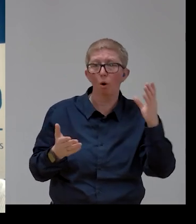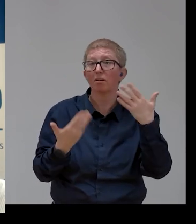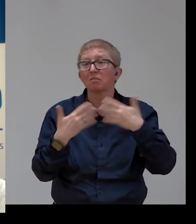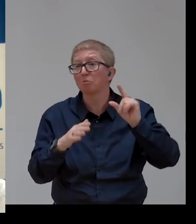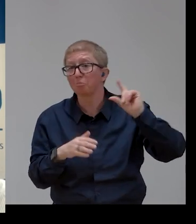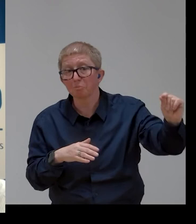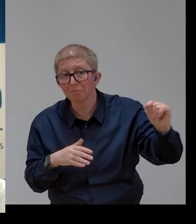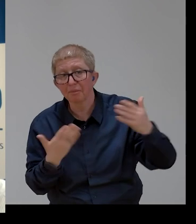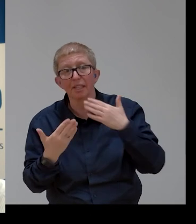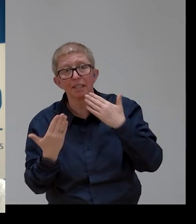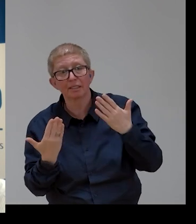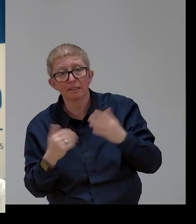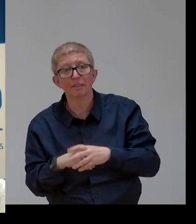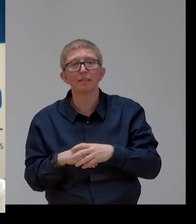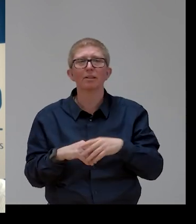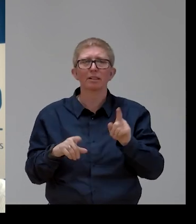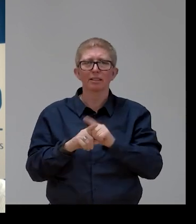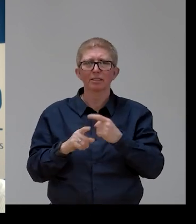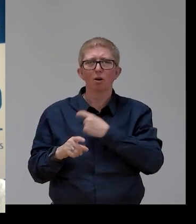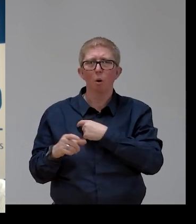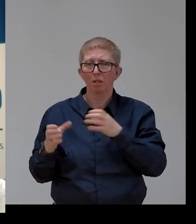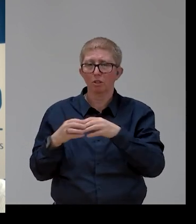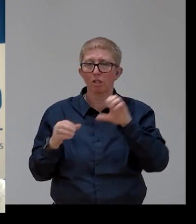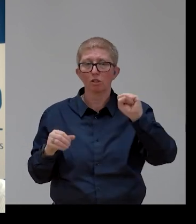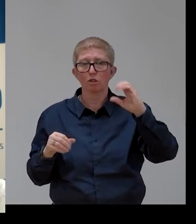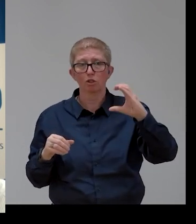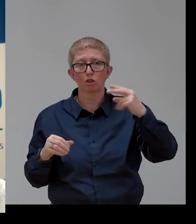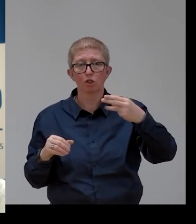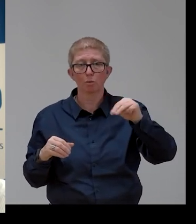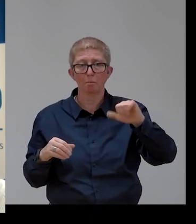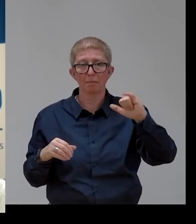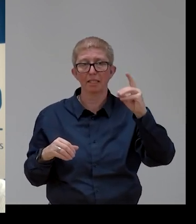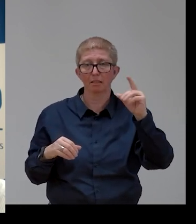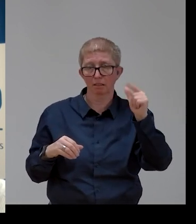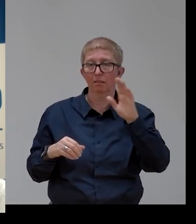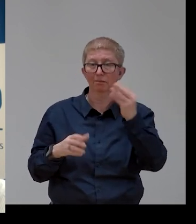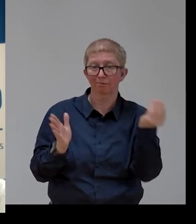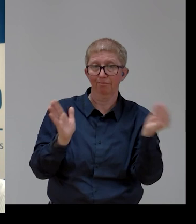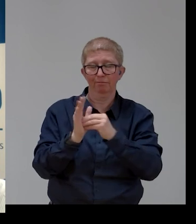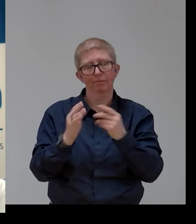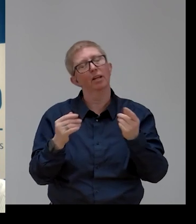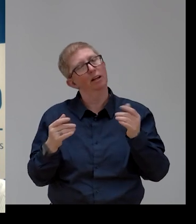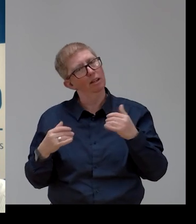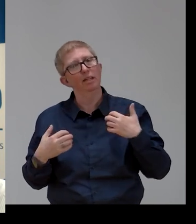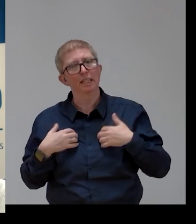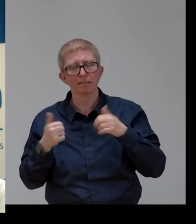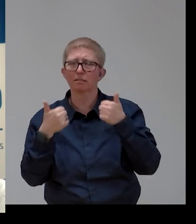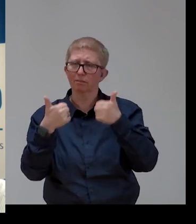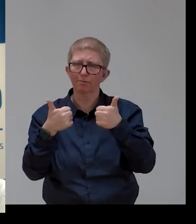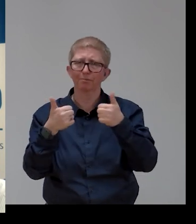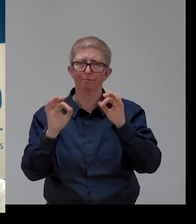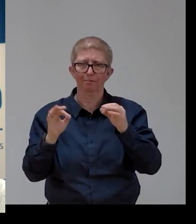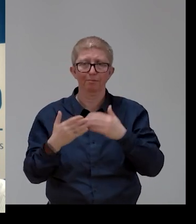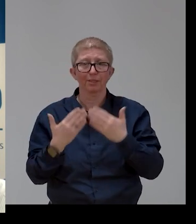contribution. Also, Commissioner Schmidt, your contribution was, I think, more than useful. So, thank you very much. I wish you all